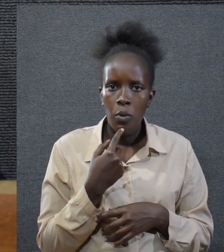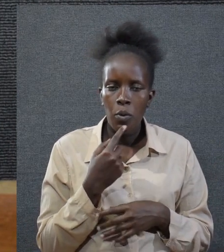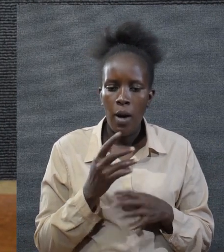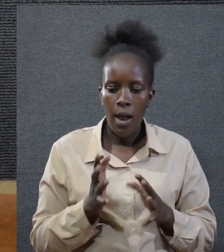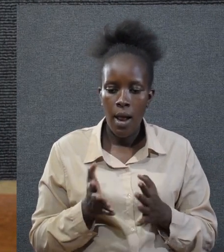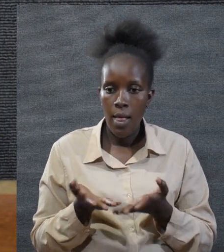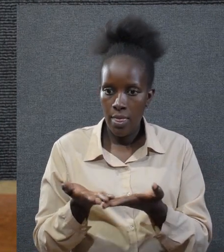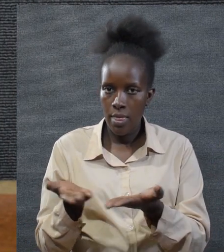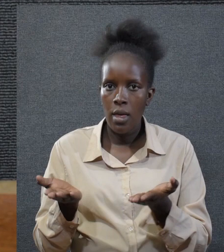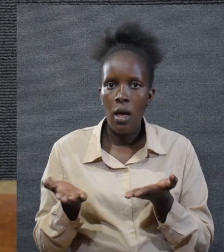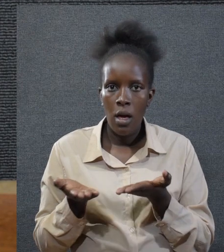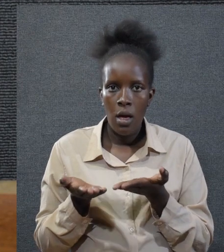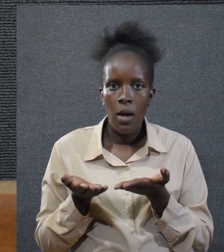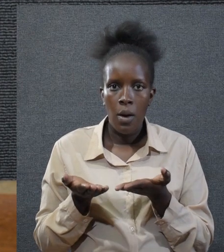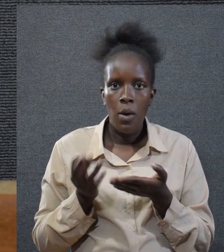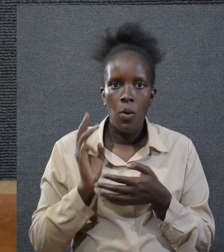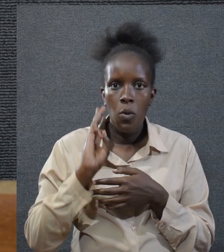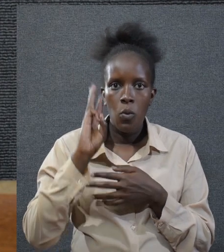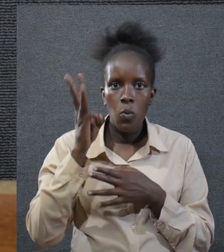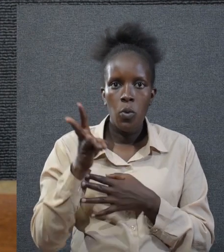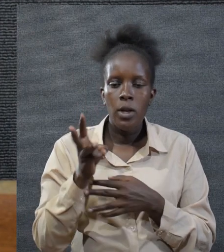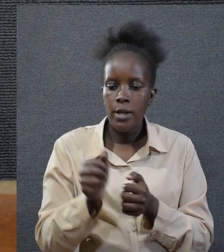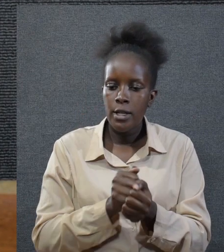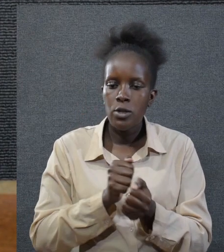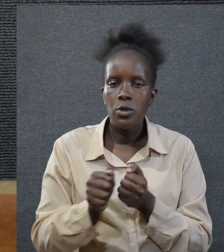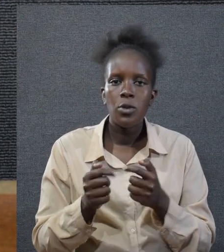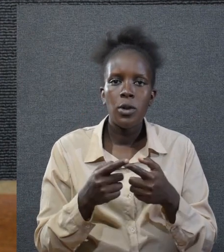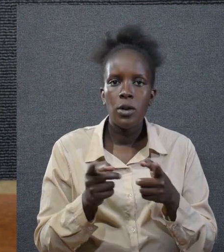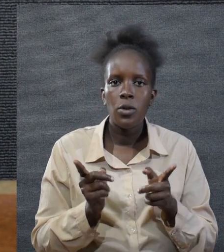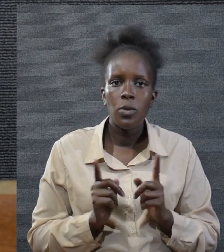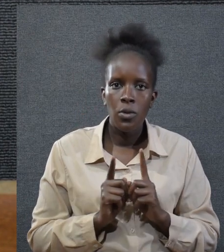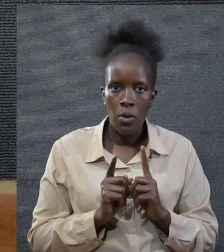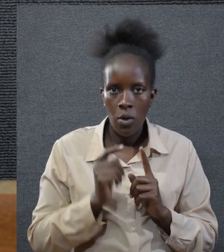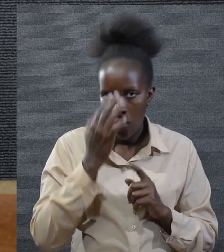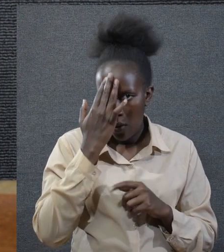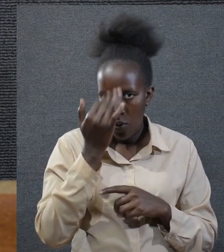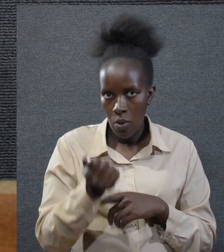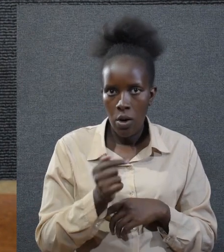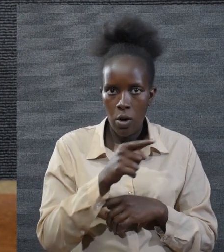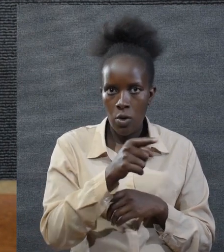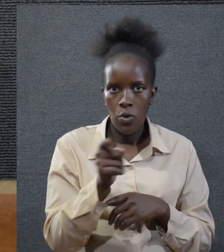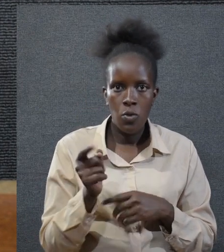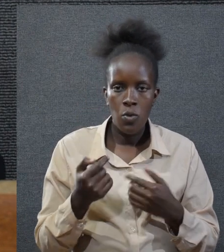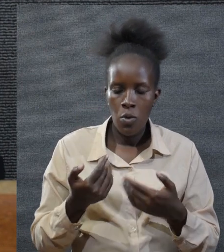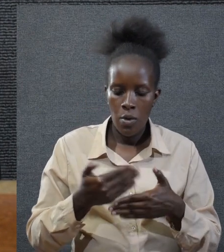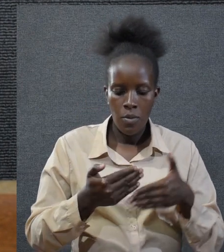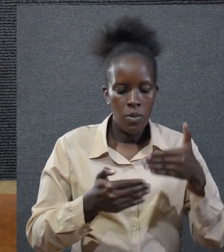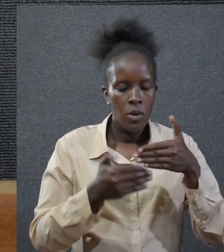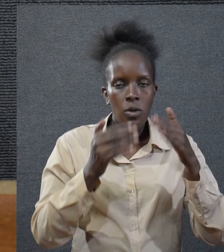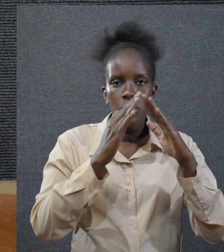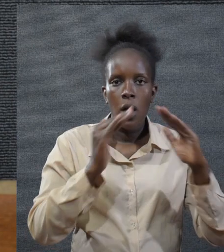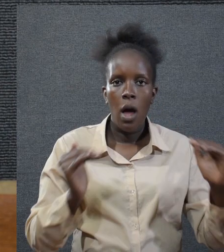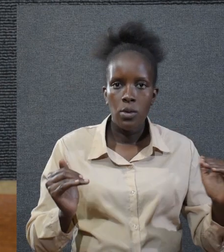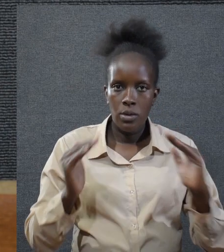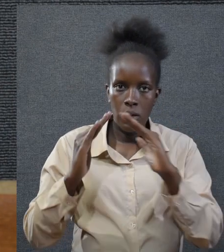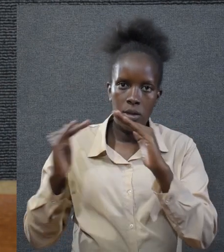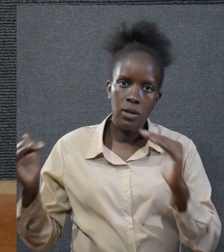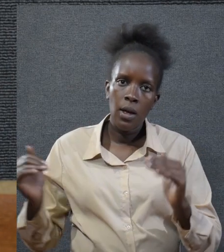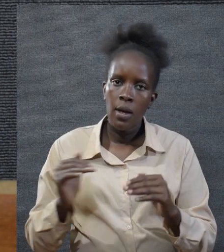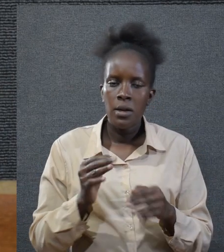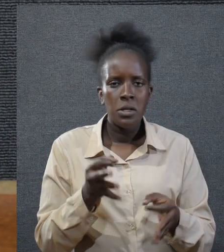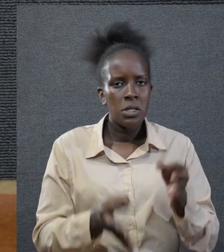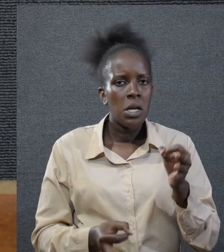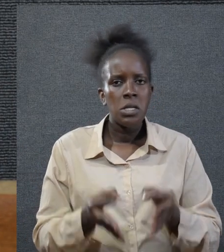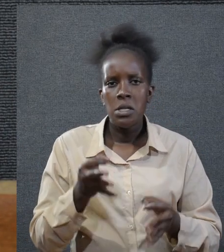who have left you plunder you. Because you had built